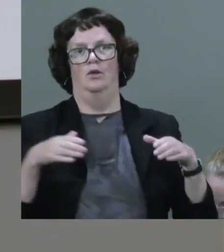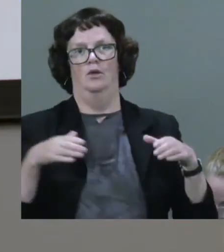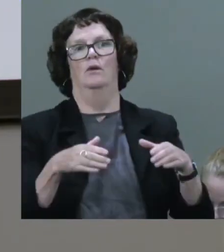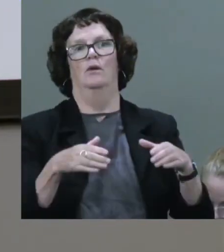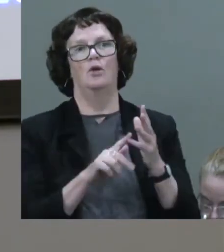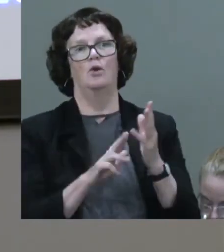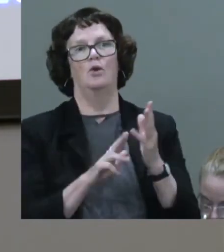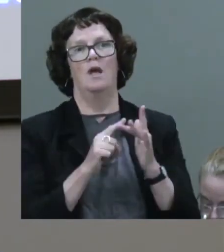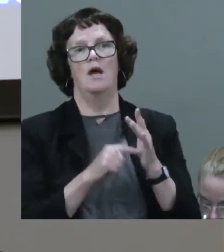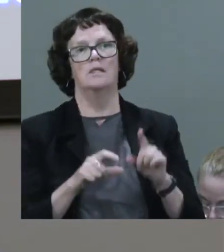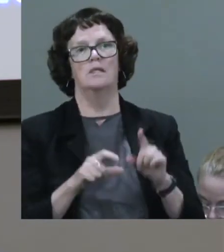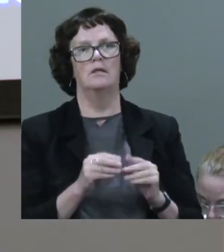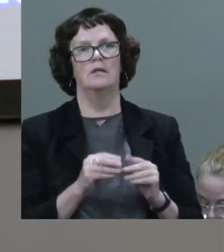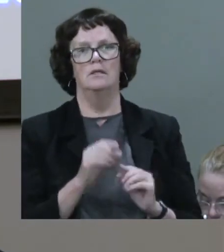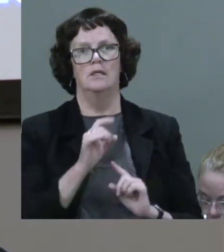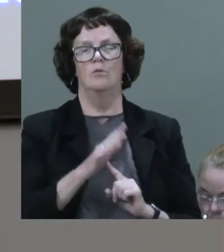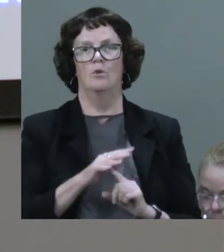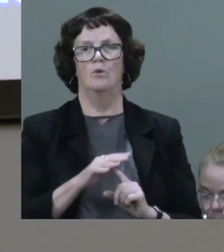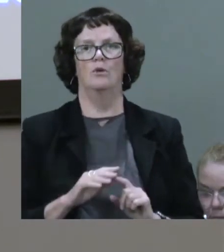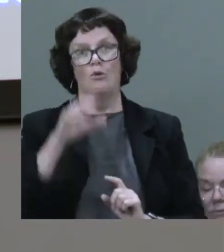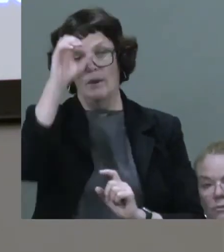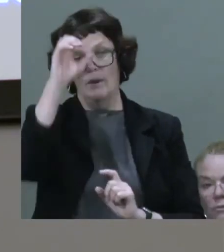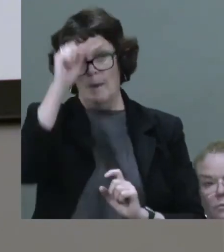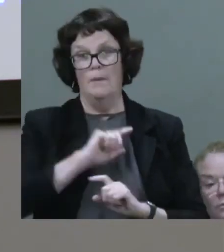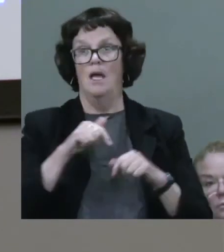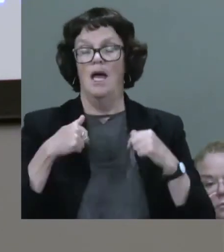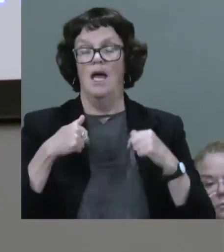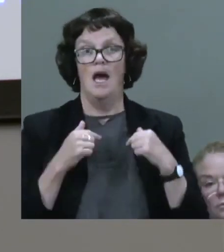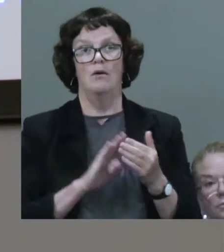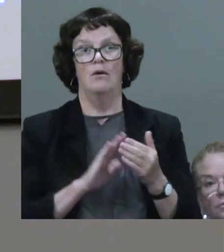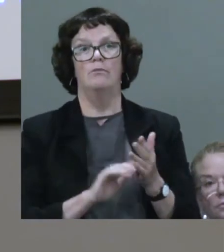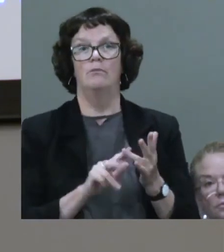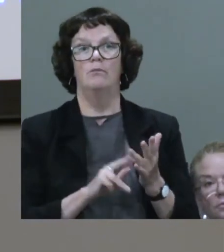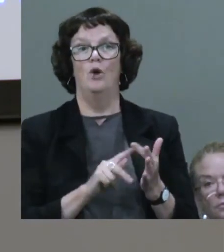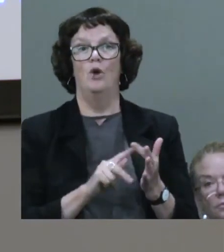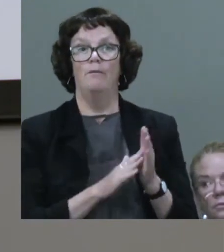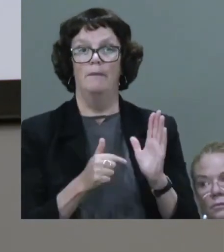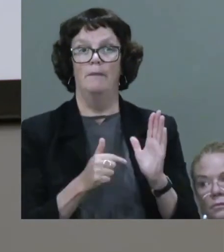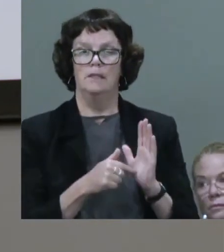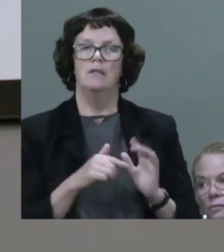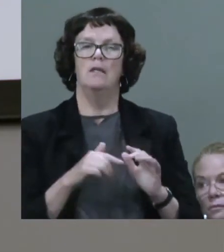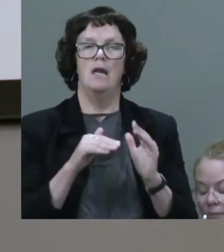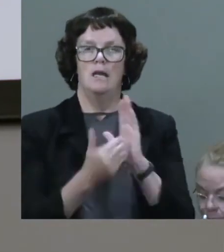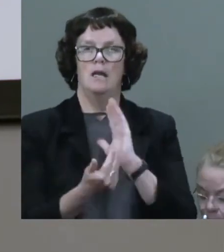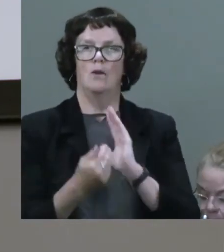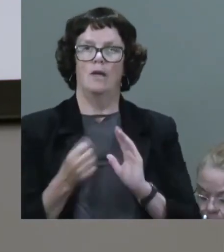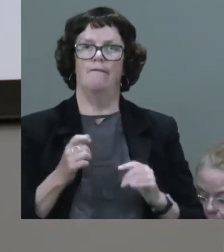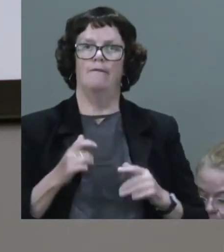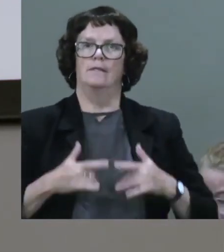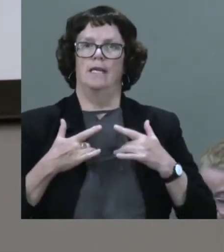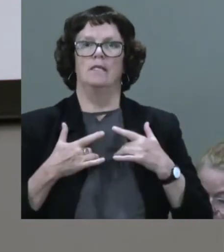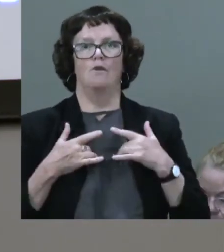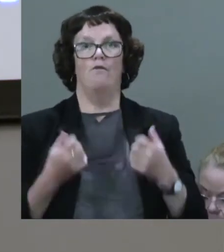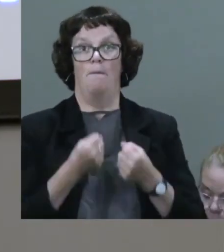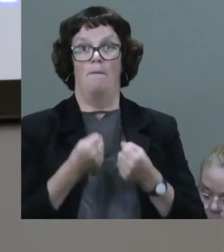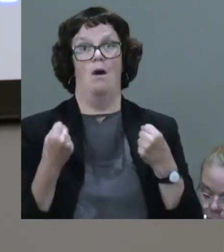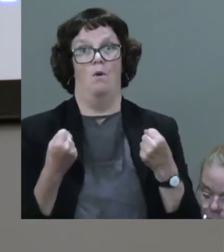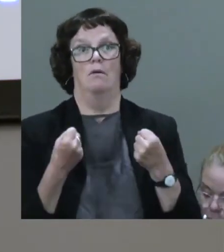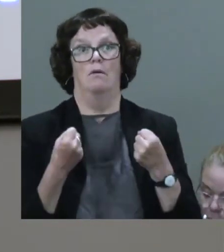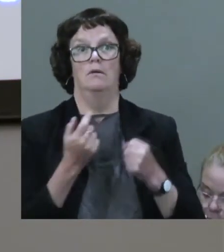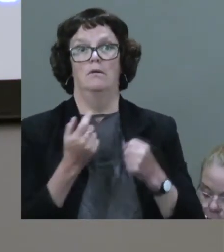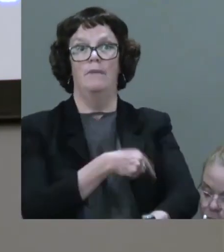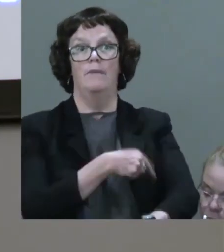remember that our movement, we have now a sense of power and